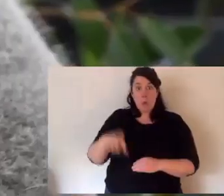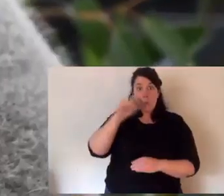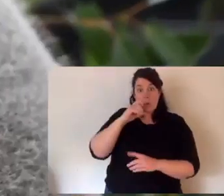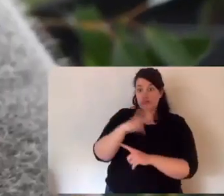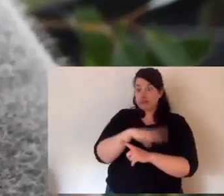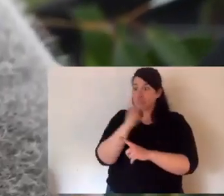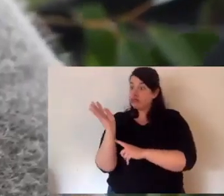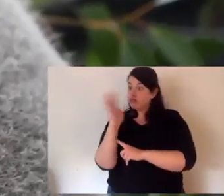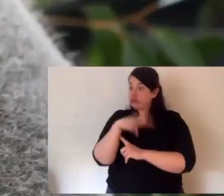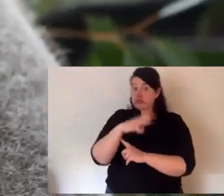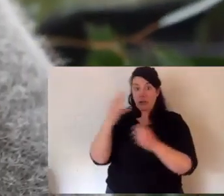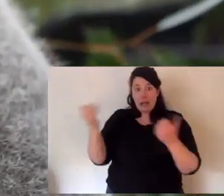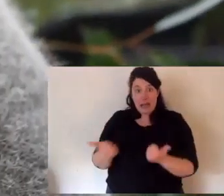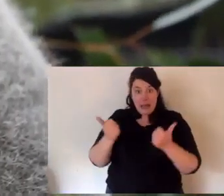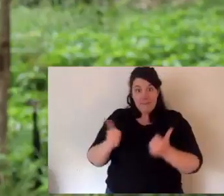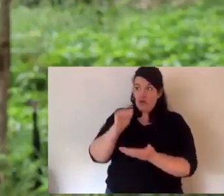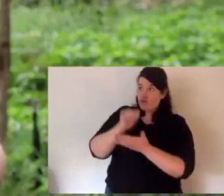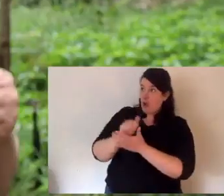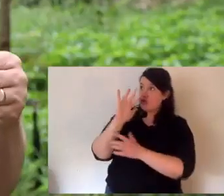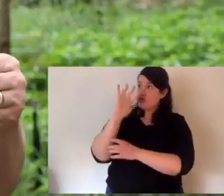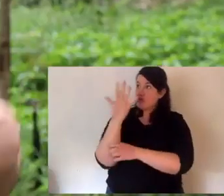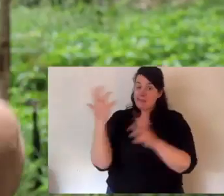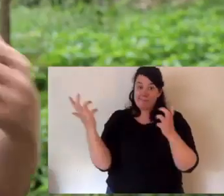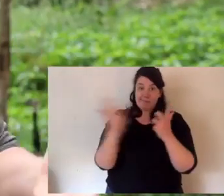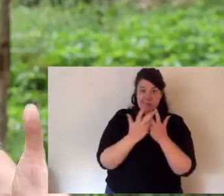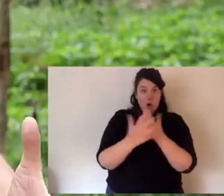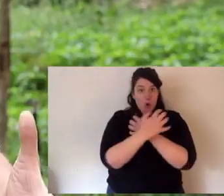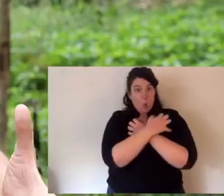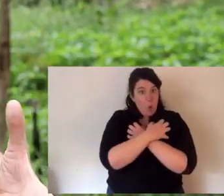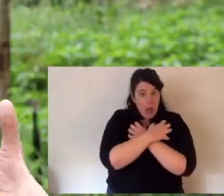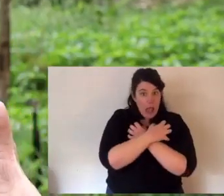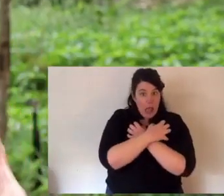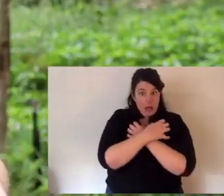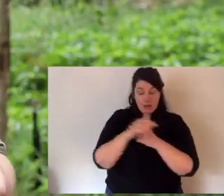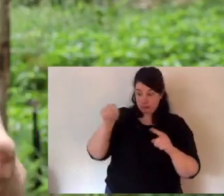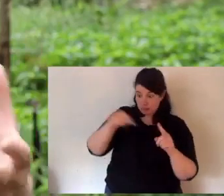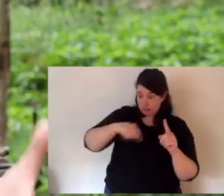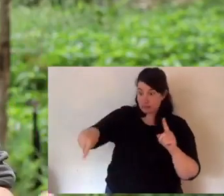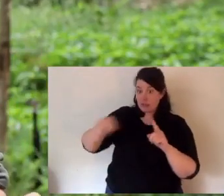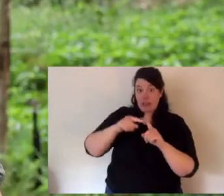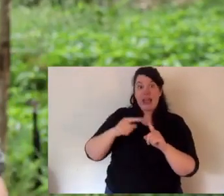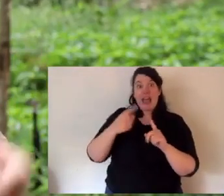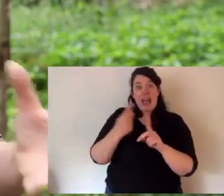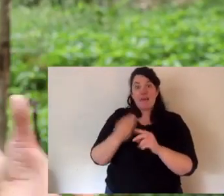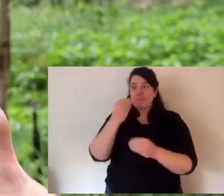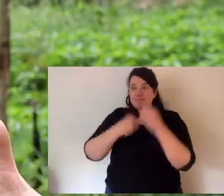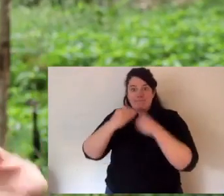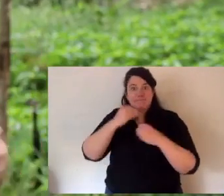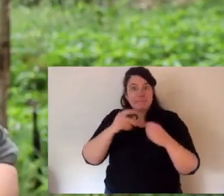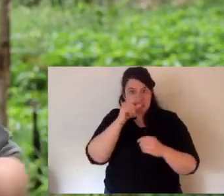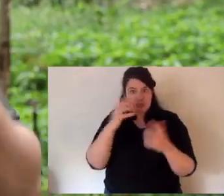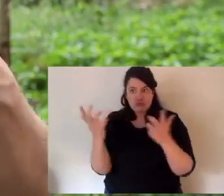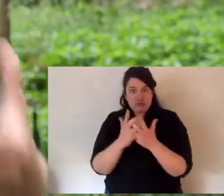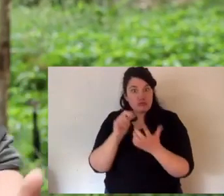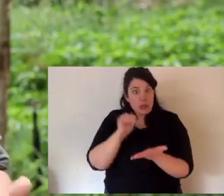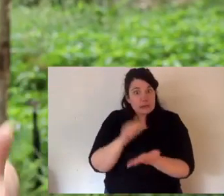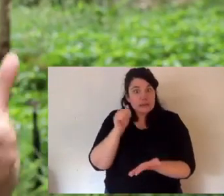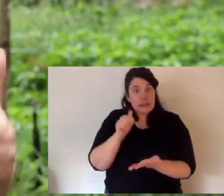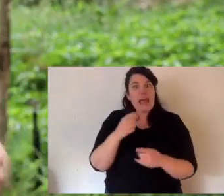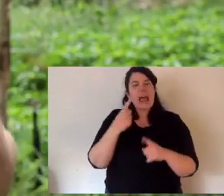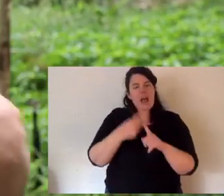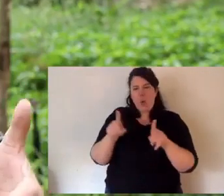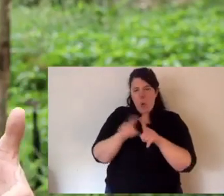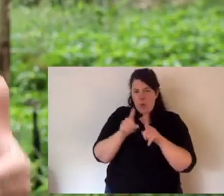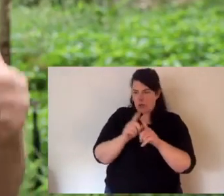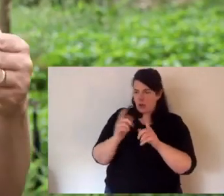first thousand trees. And we need to make sure that they will grow, that the irrigation is put in correctly, that they're the right species